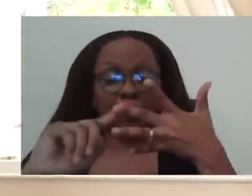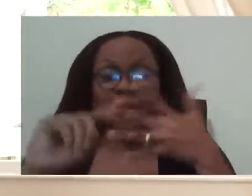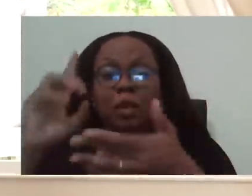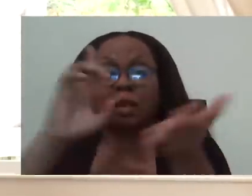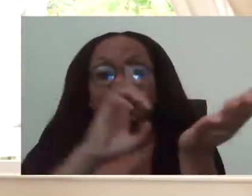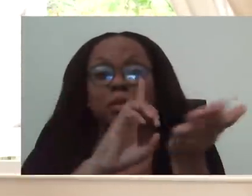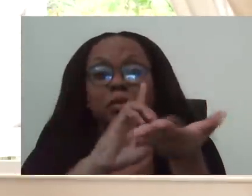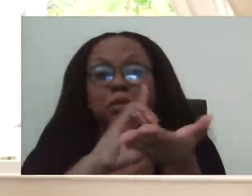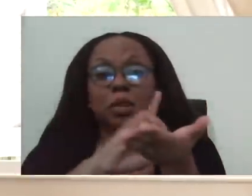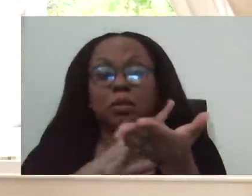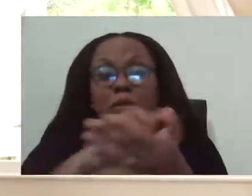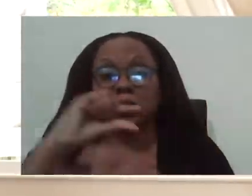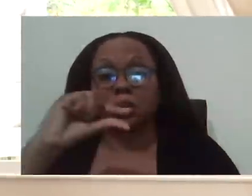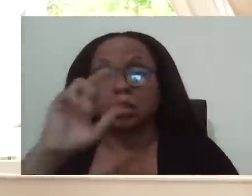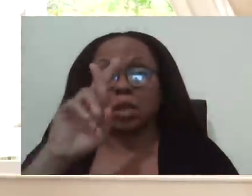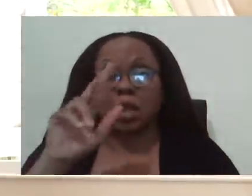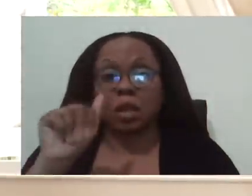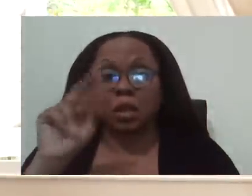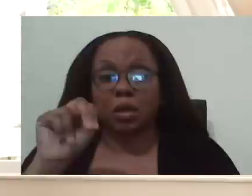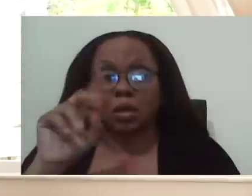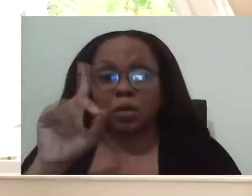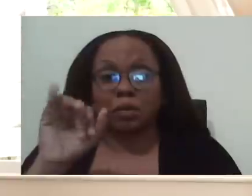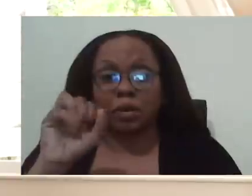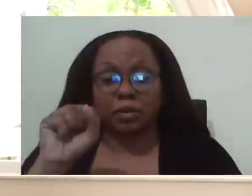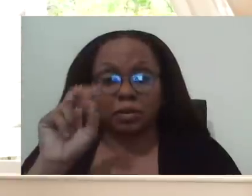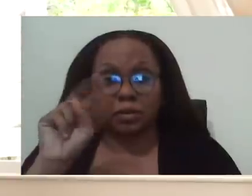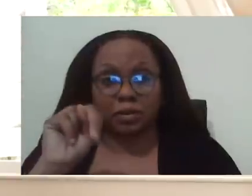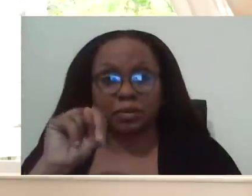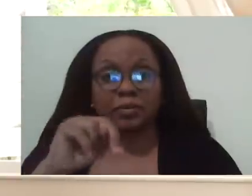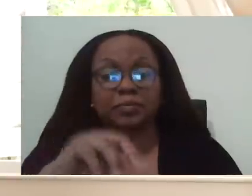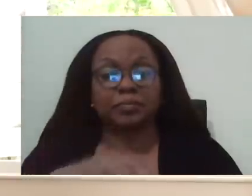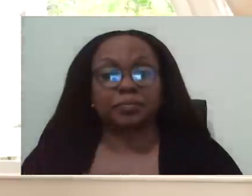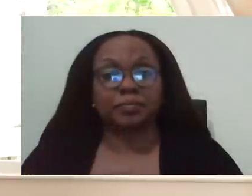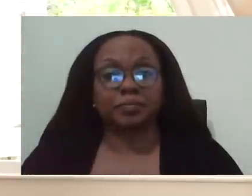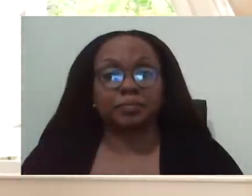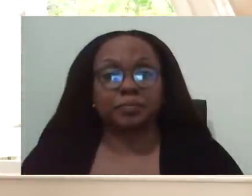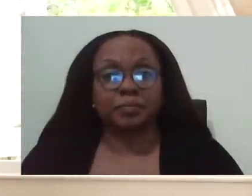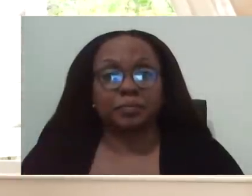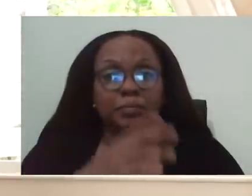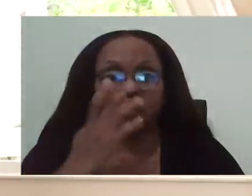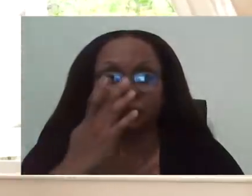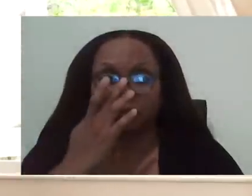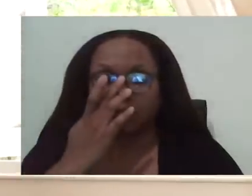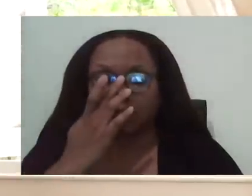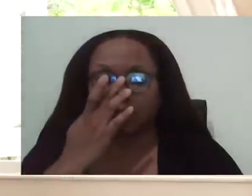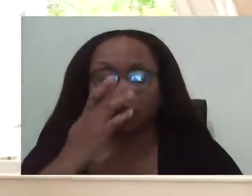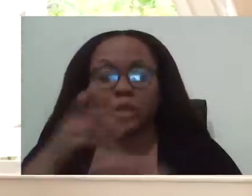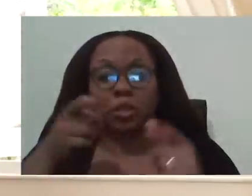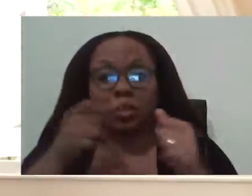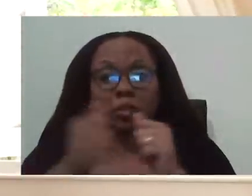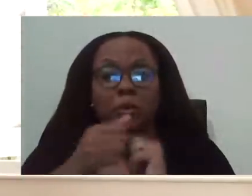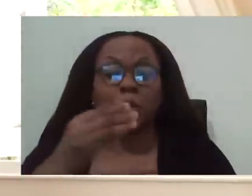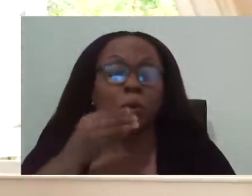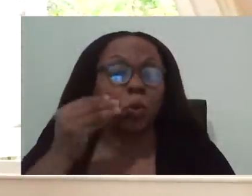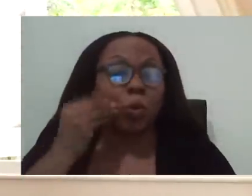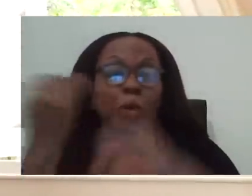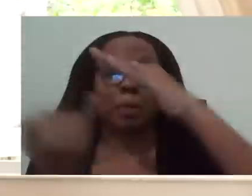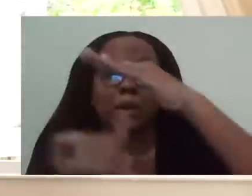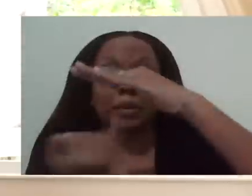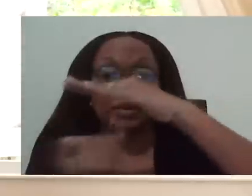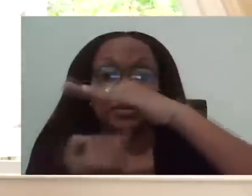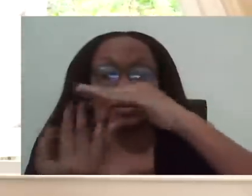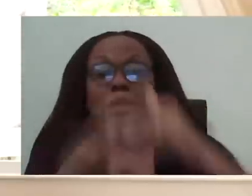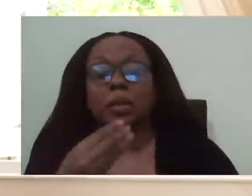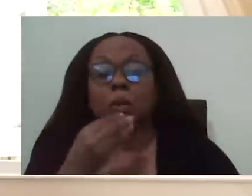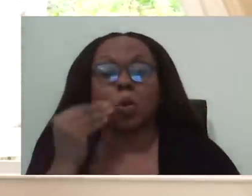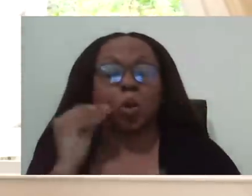who is primarily concerned these days with the whole question of home isolation and home quarantine. Uh, how